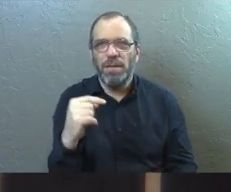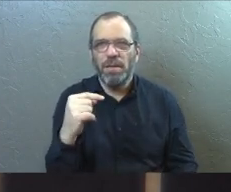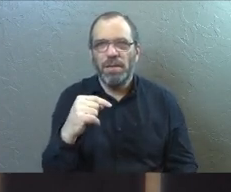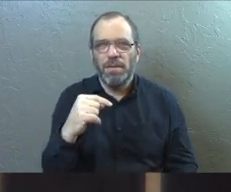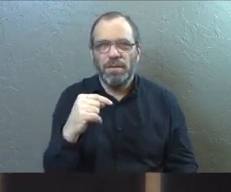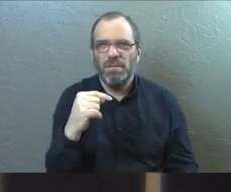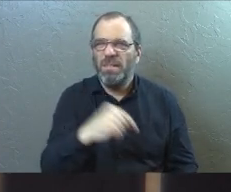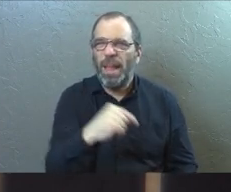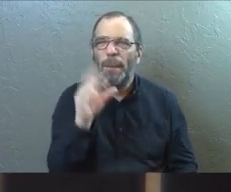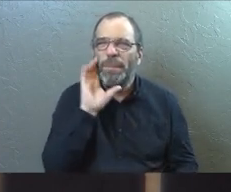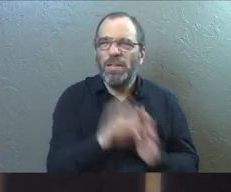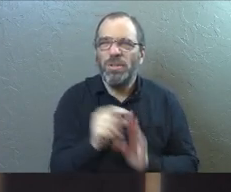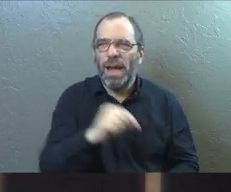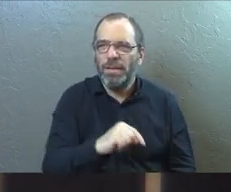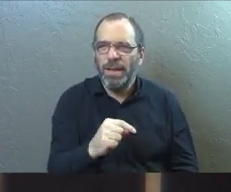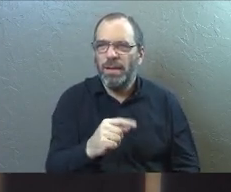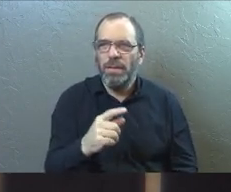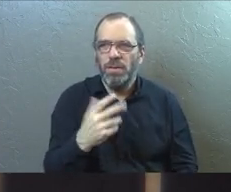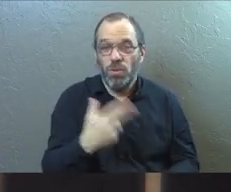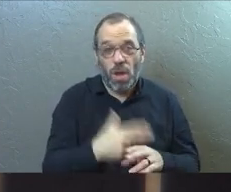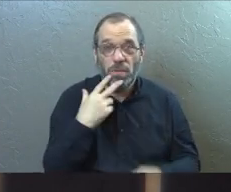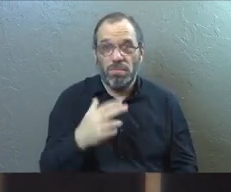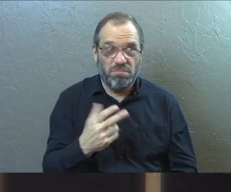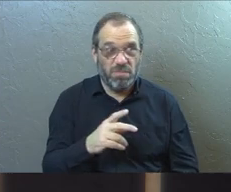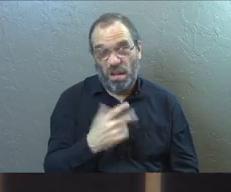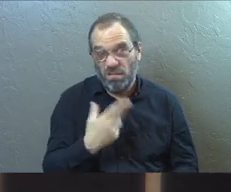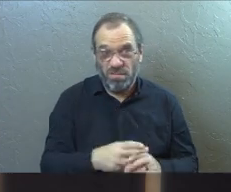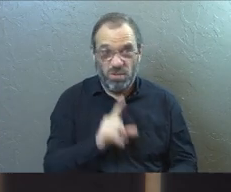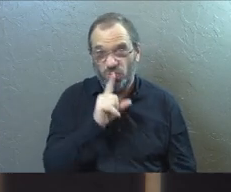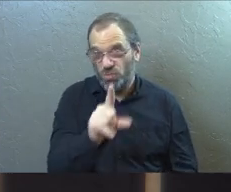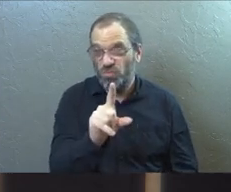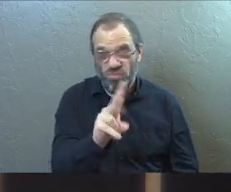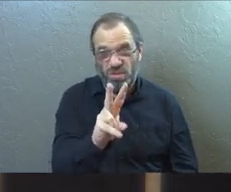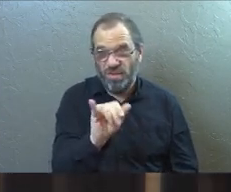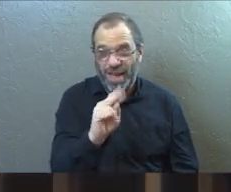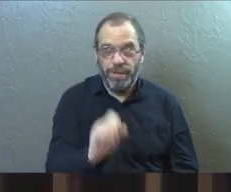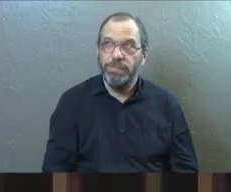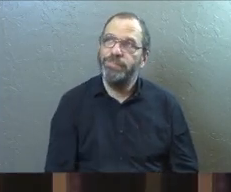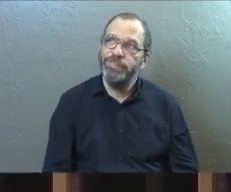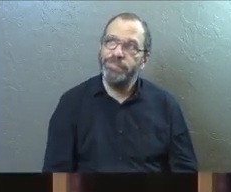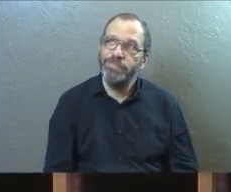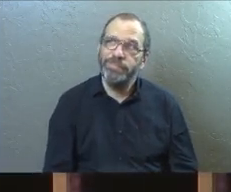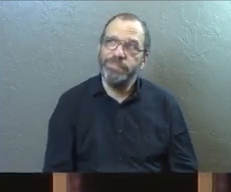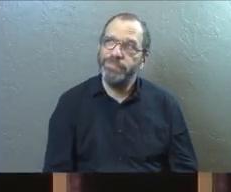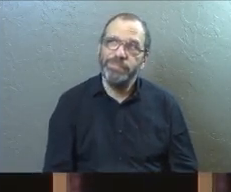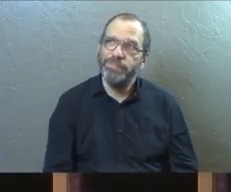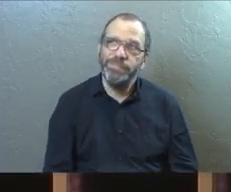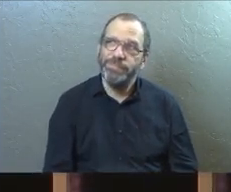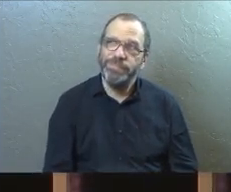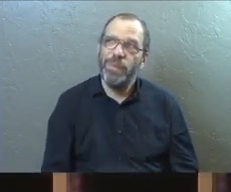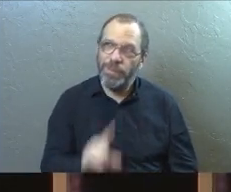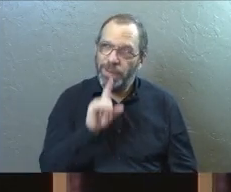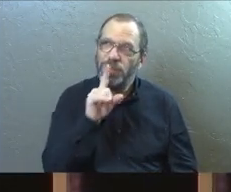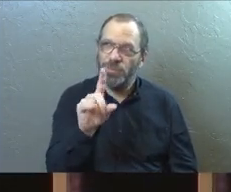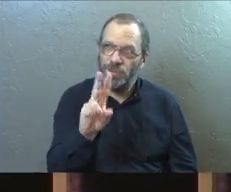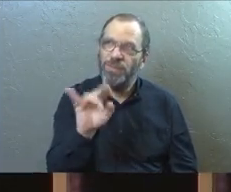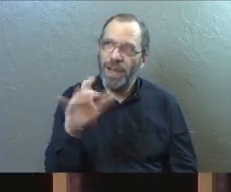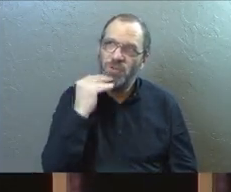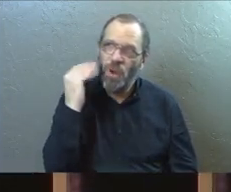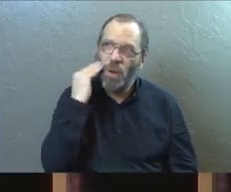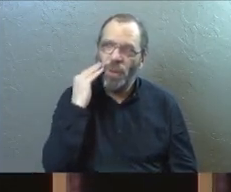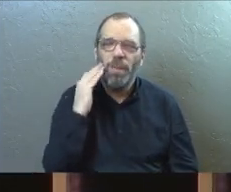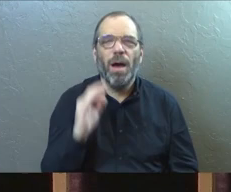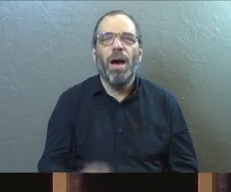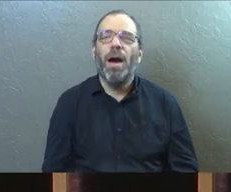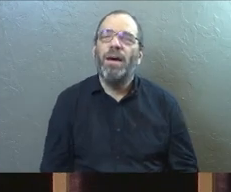ago. I don't remember exactly when. You could call it the true vine if you wanted. Oh, gosh. It was